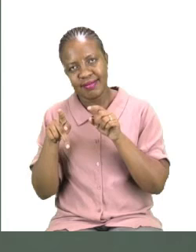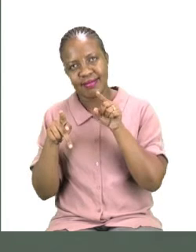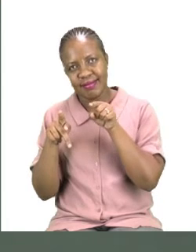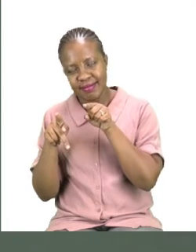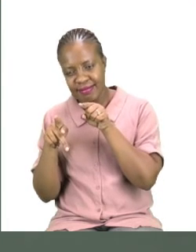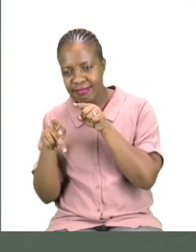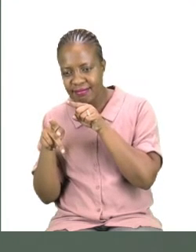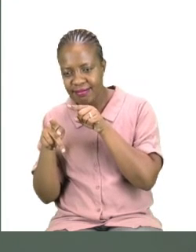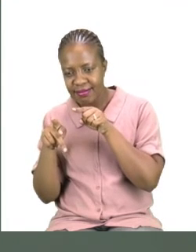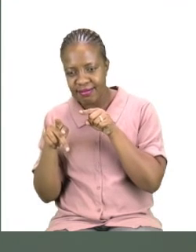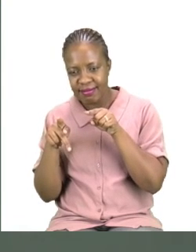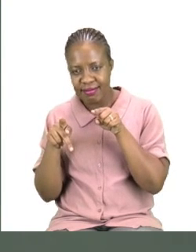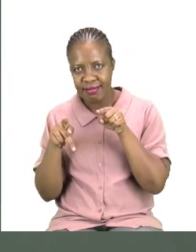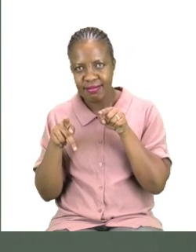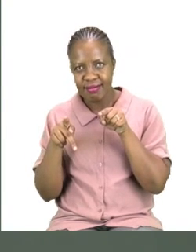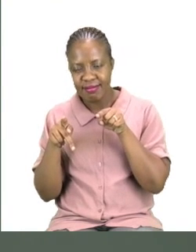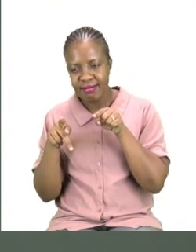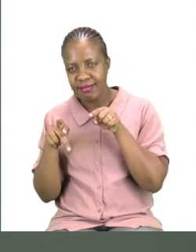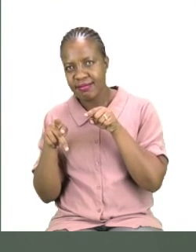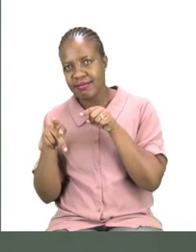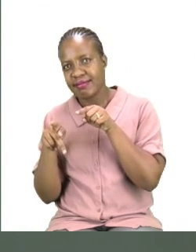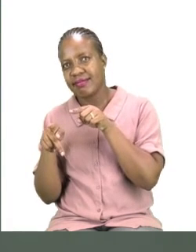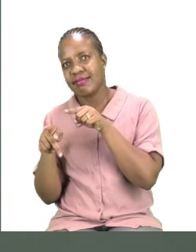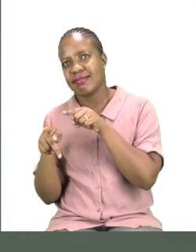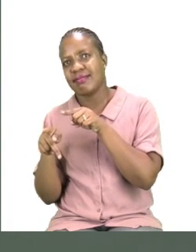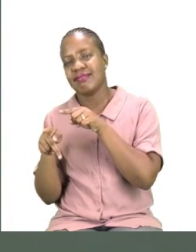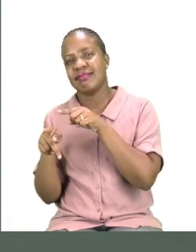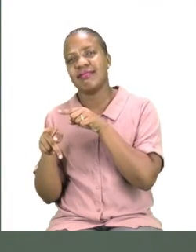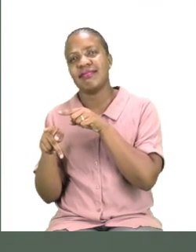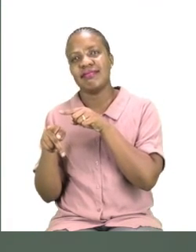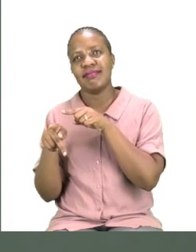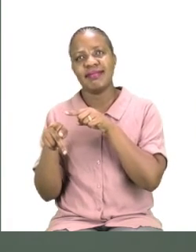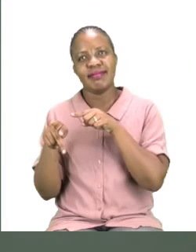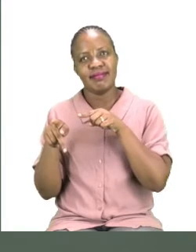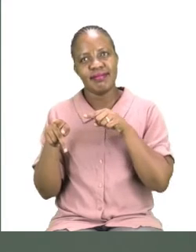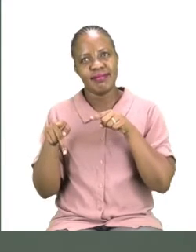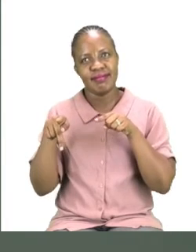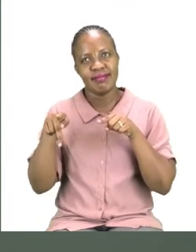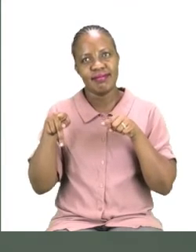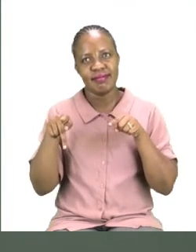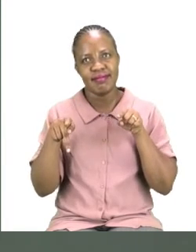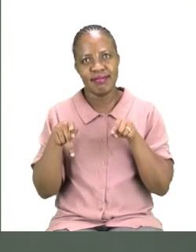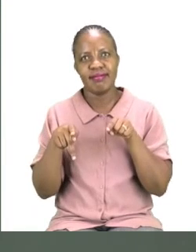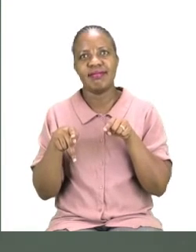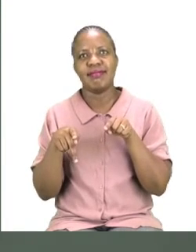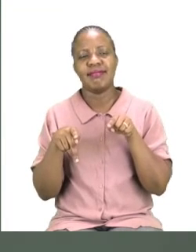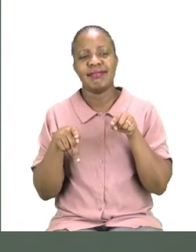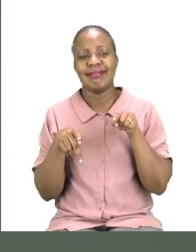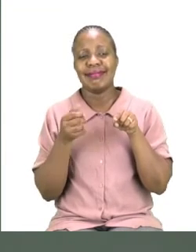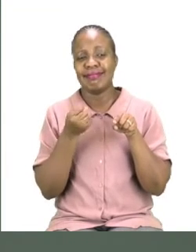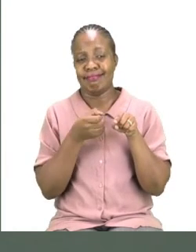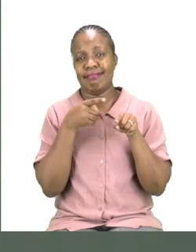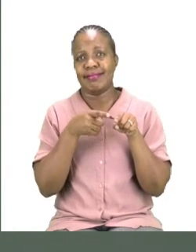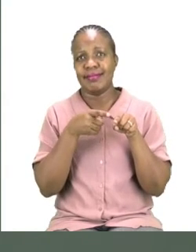Looking. There we go. And still looking. Oop! I found another P.